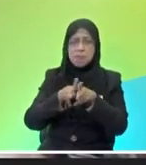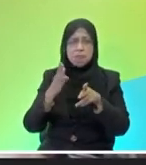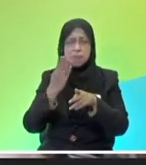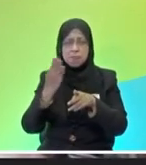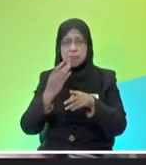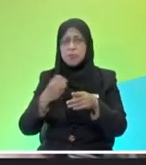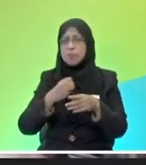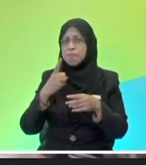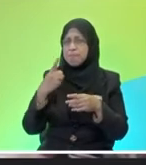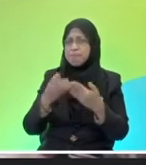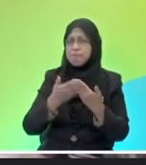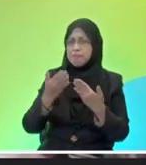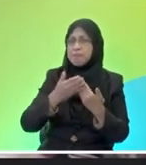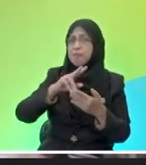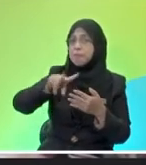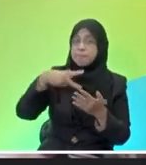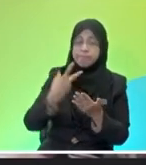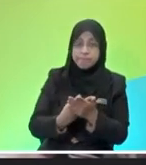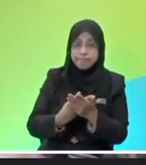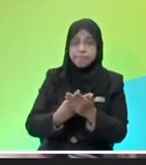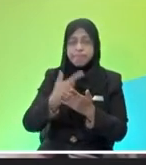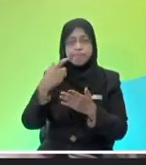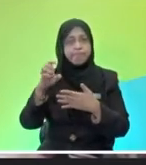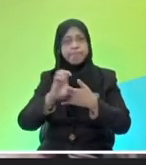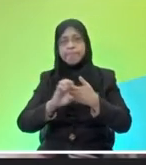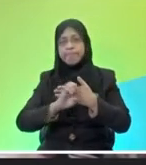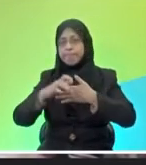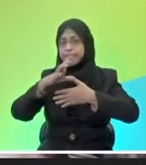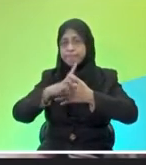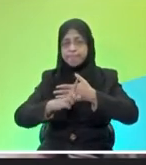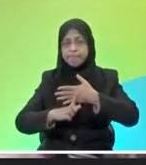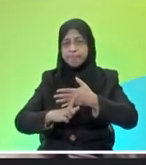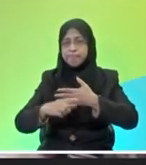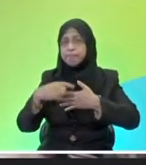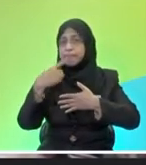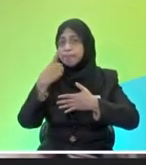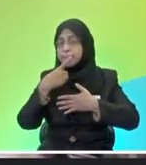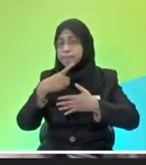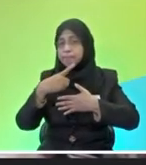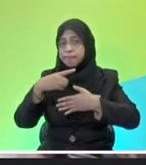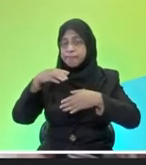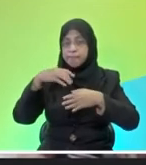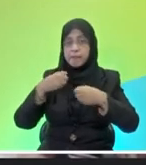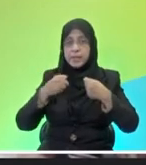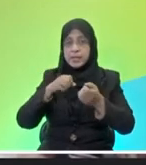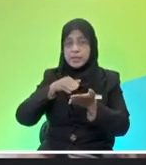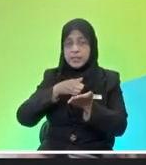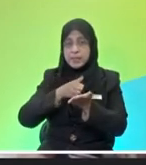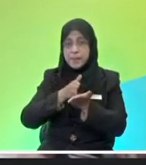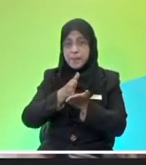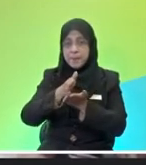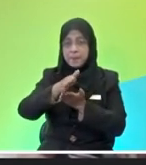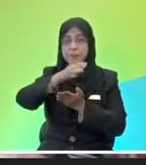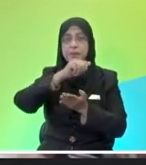slip and fall and causes injuries those who ice skates need to have blades on the